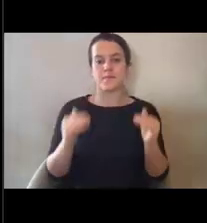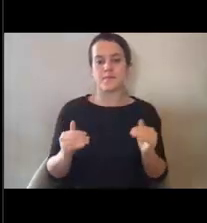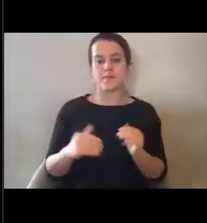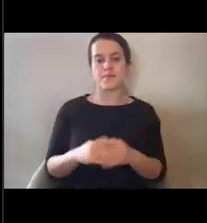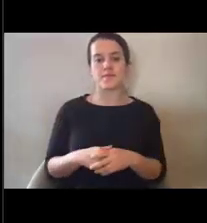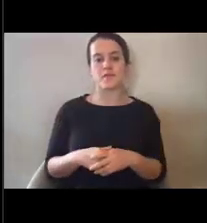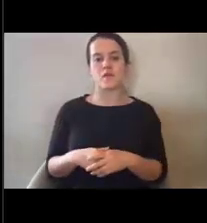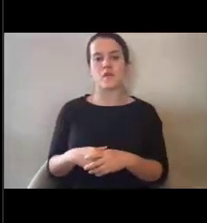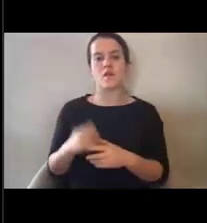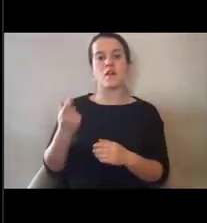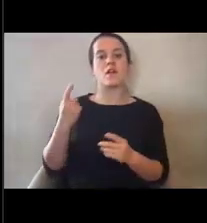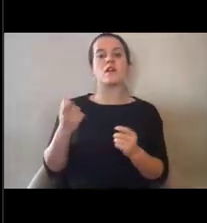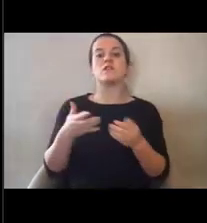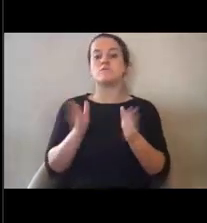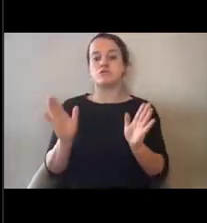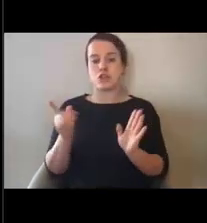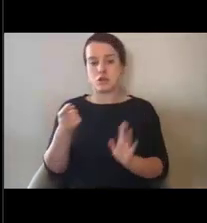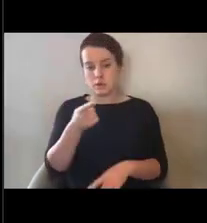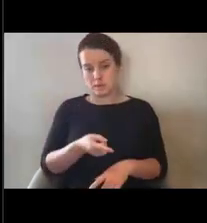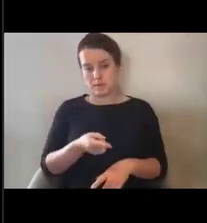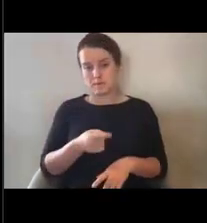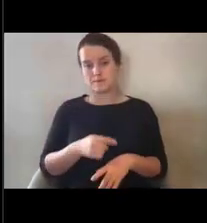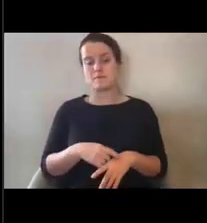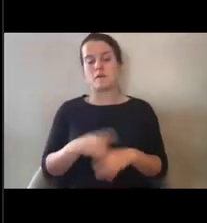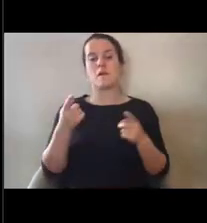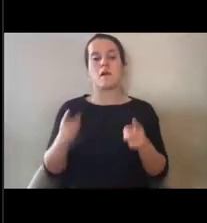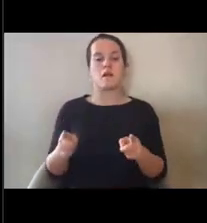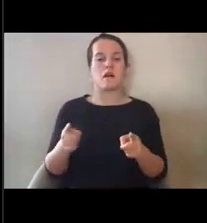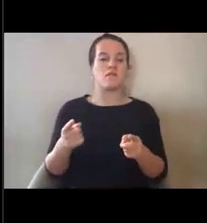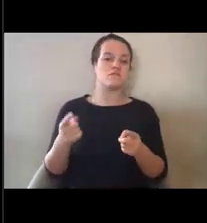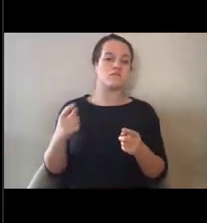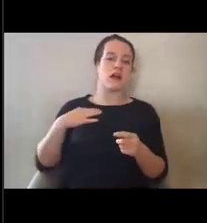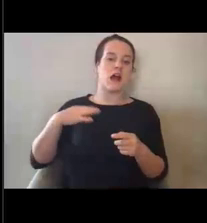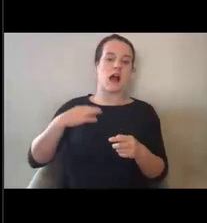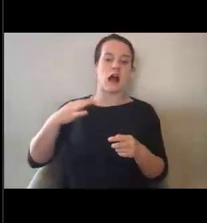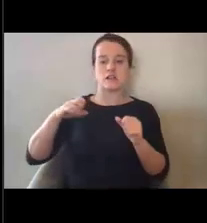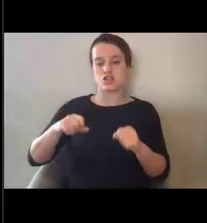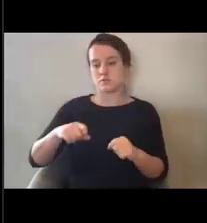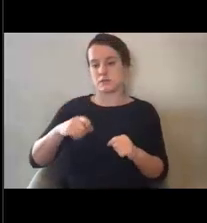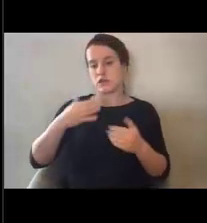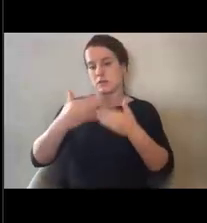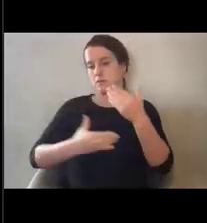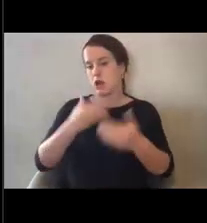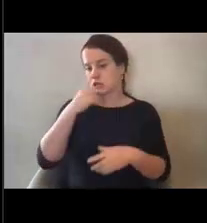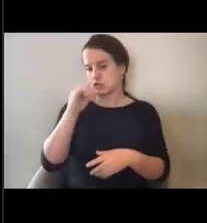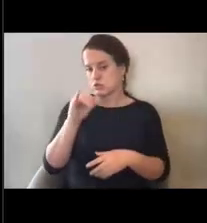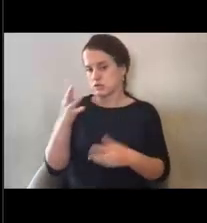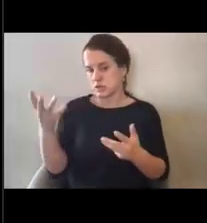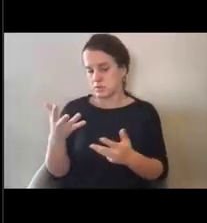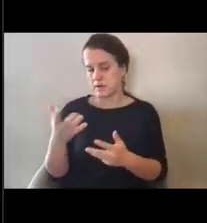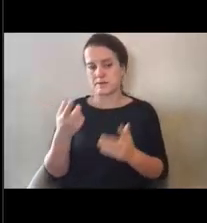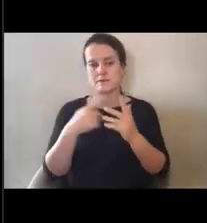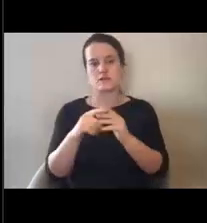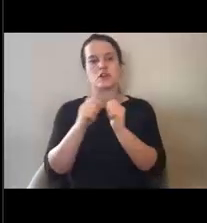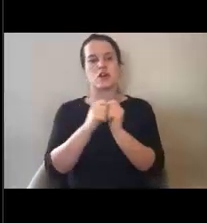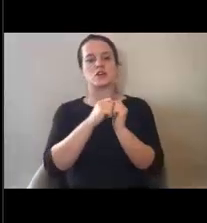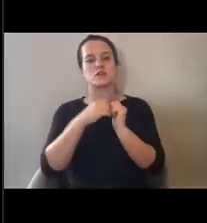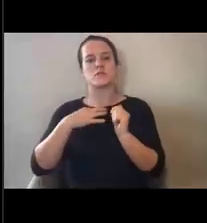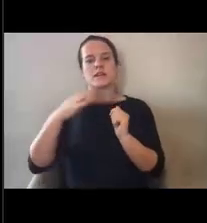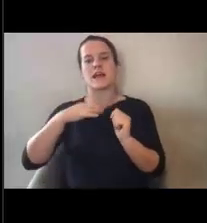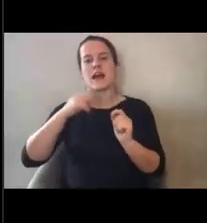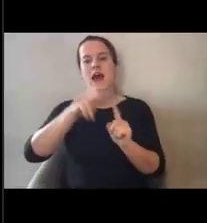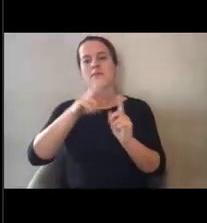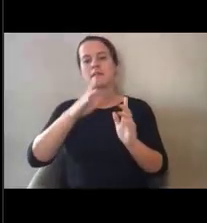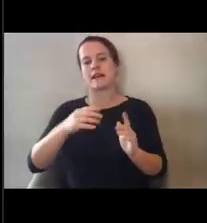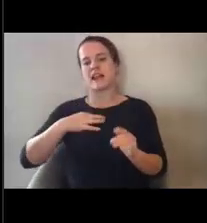So generally, what the eligibility process is that begins with applicant eligibility,